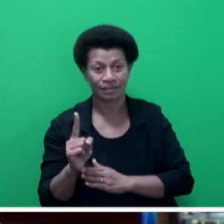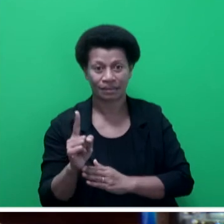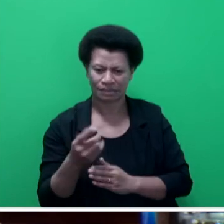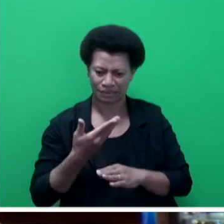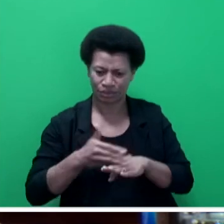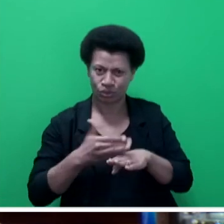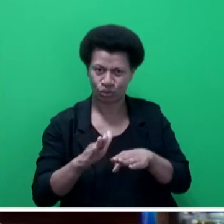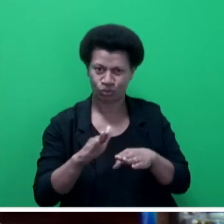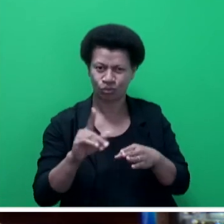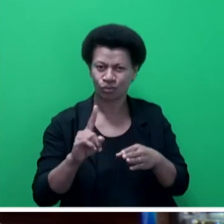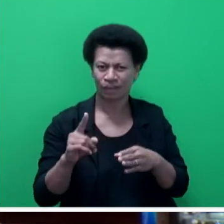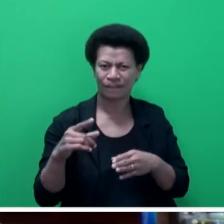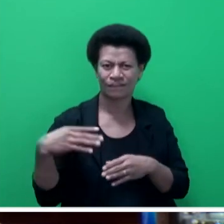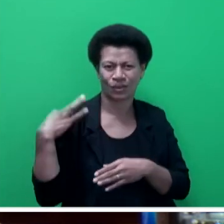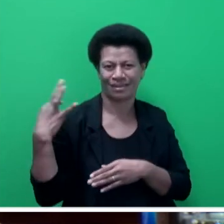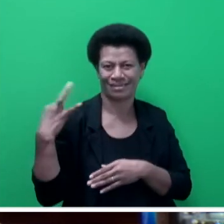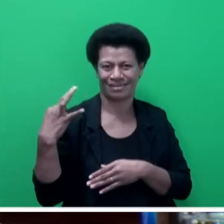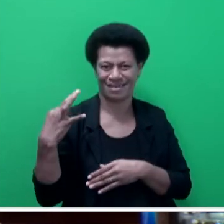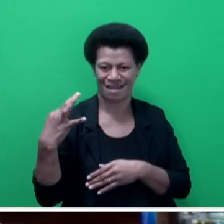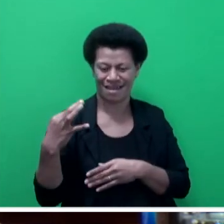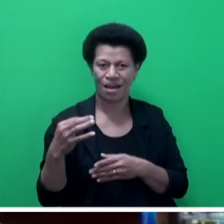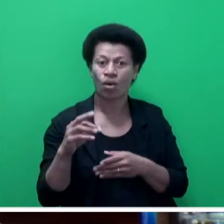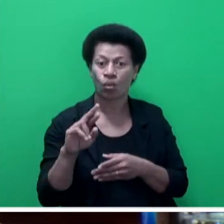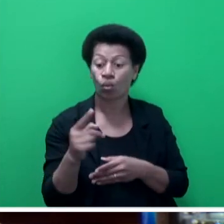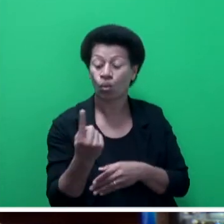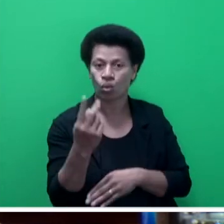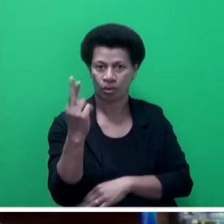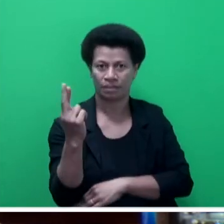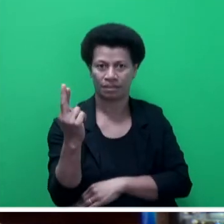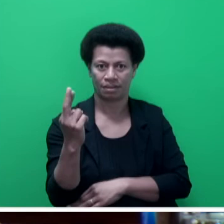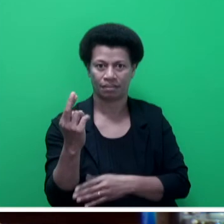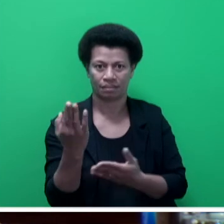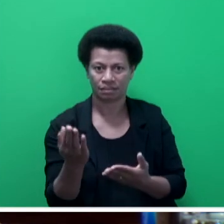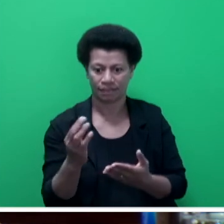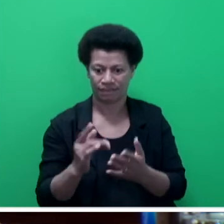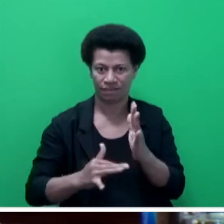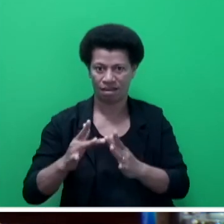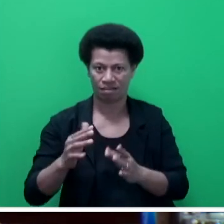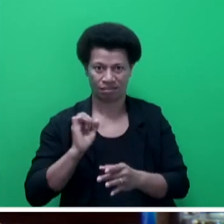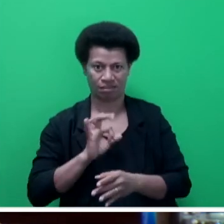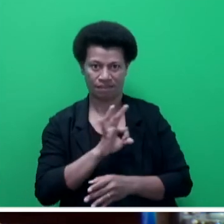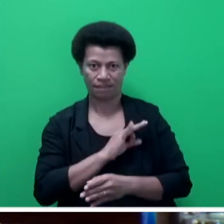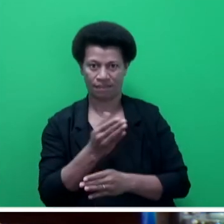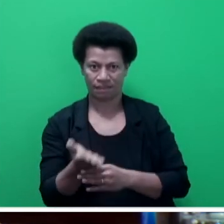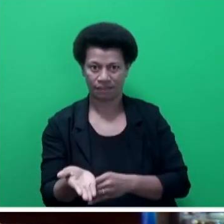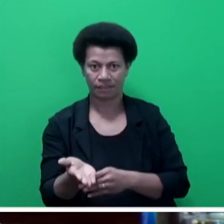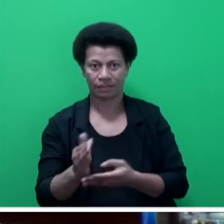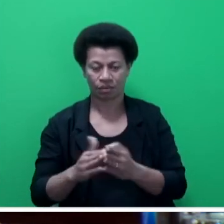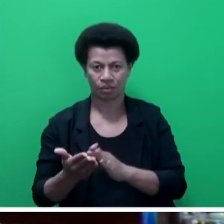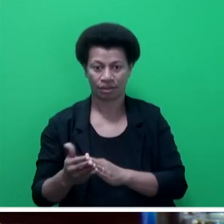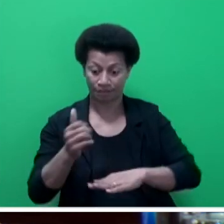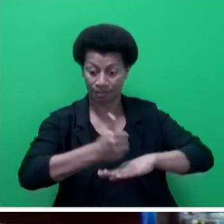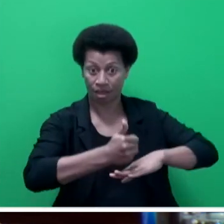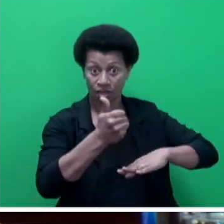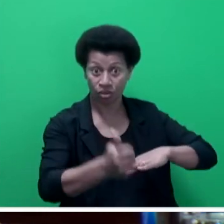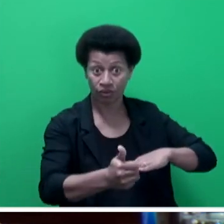community fire wardens. Step four relates to the sustainability of this program where the authority will ensure that